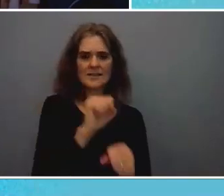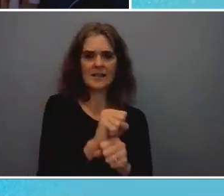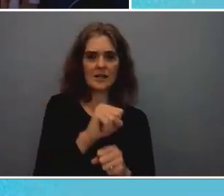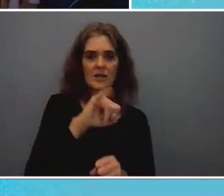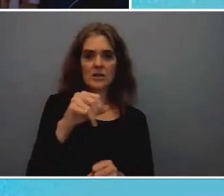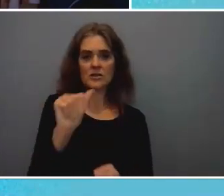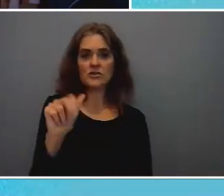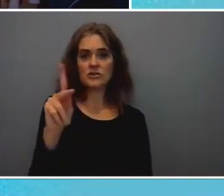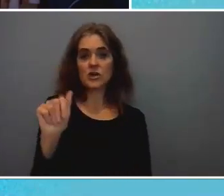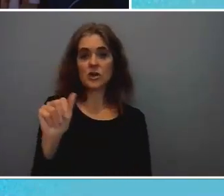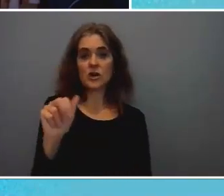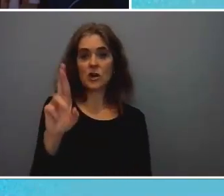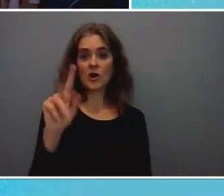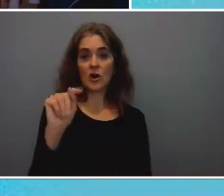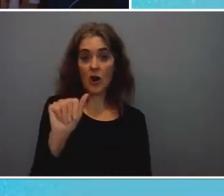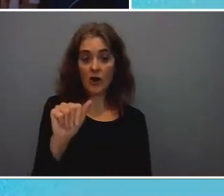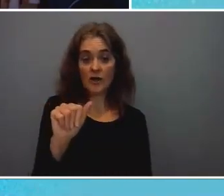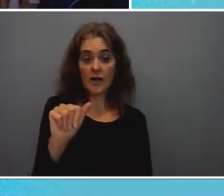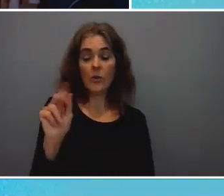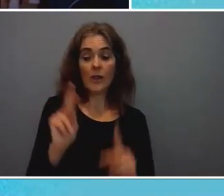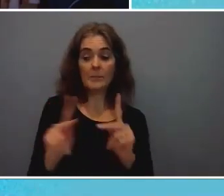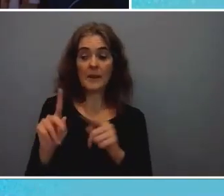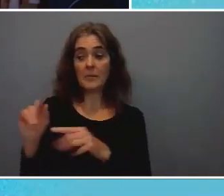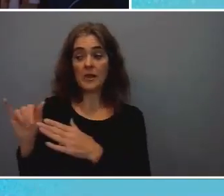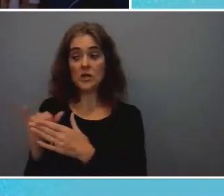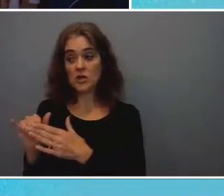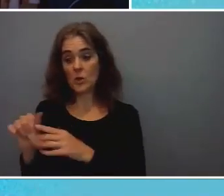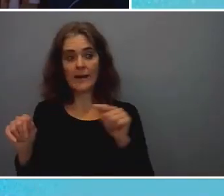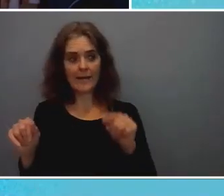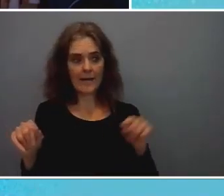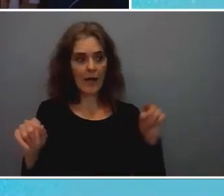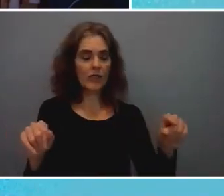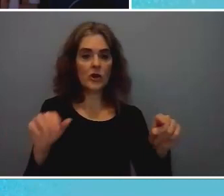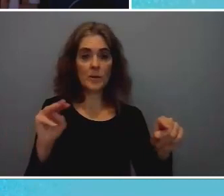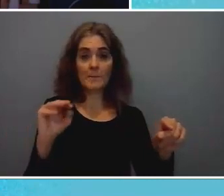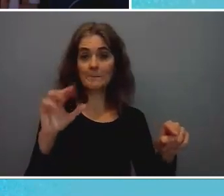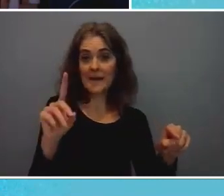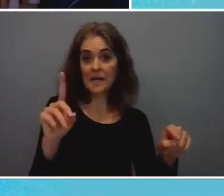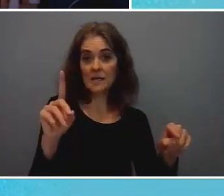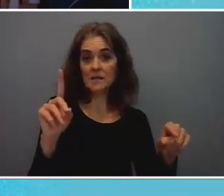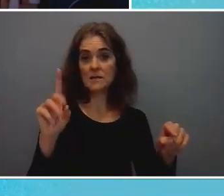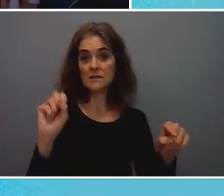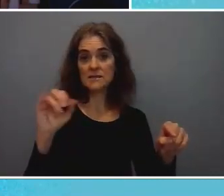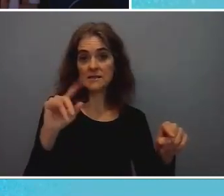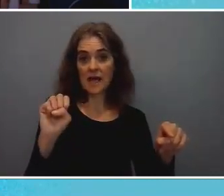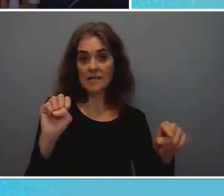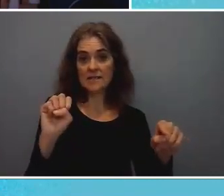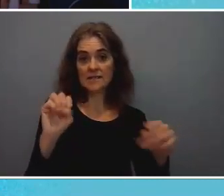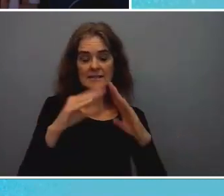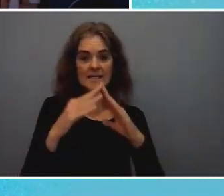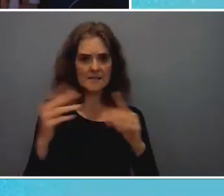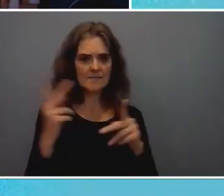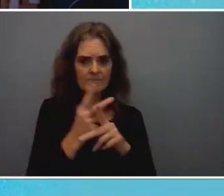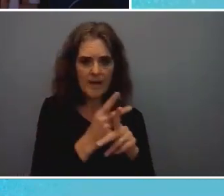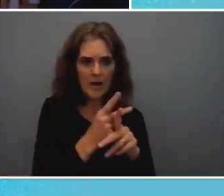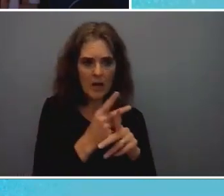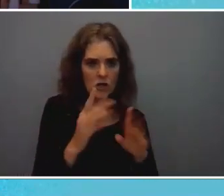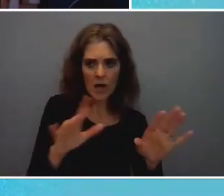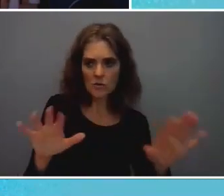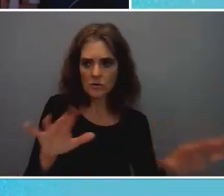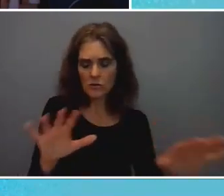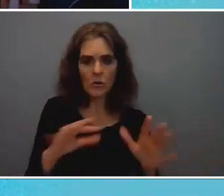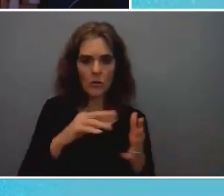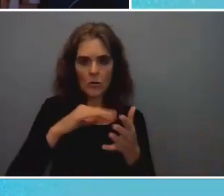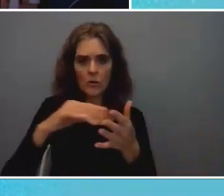you know the folks in new york but also many more mid-sized cities immediately figured out you know what was what were the